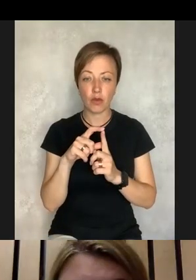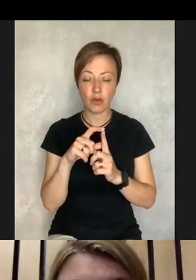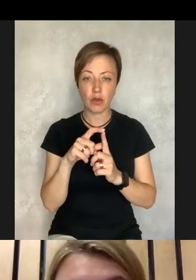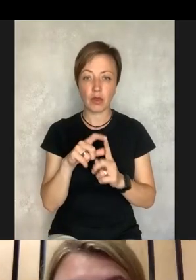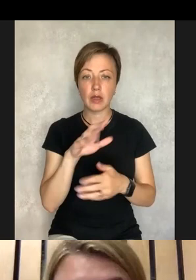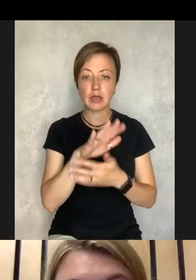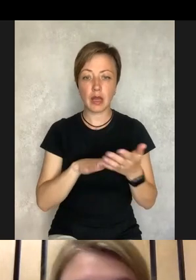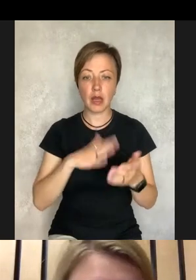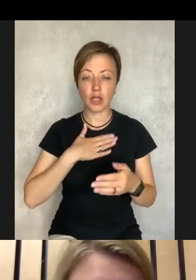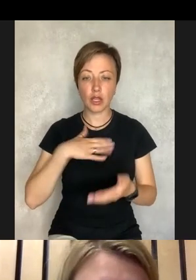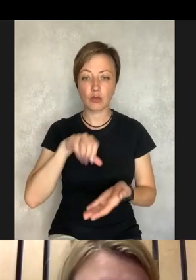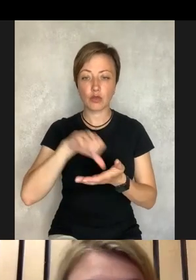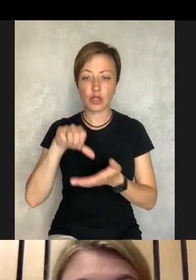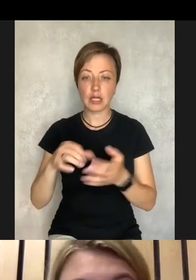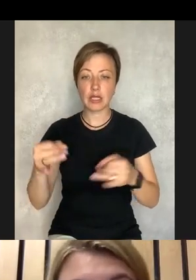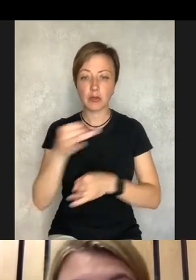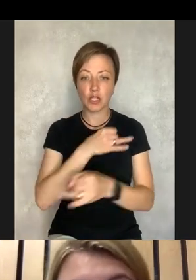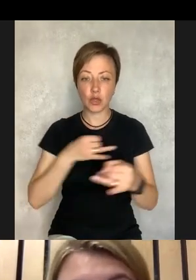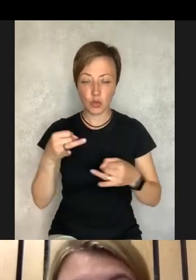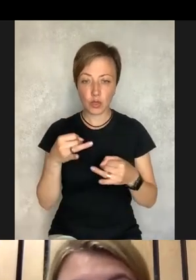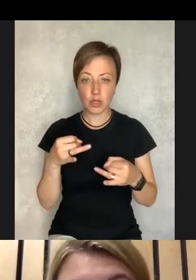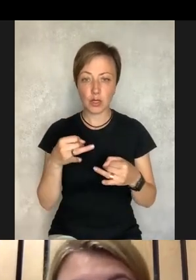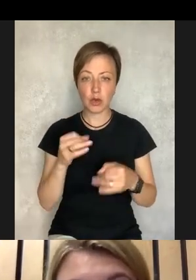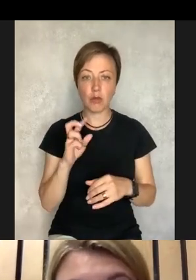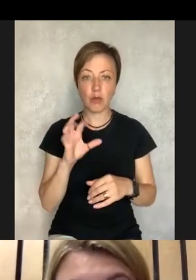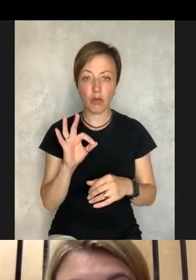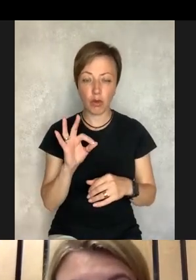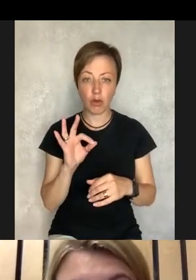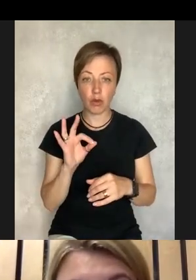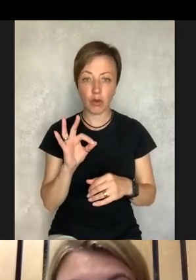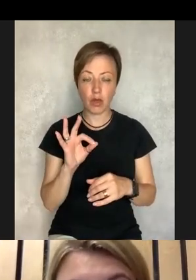on to our other discussions.